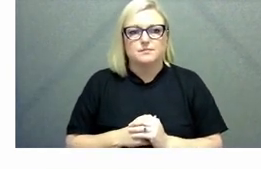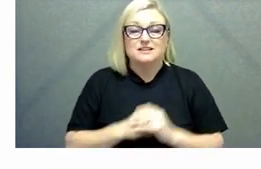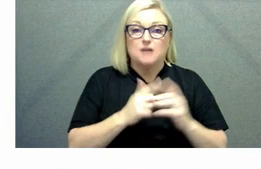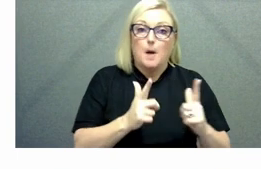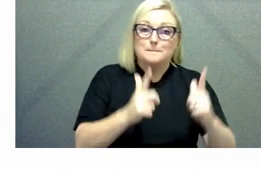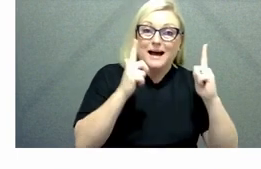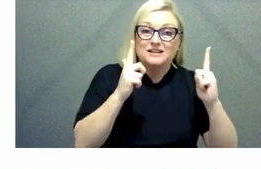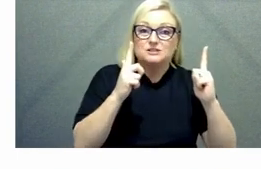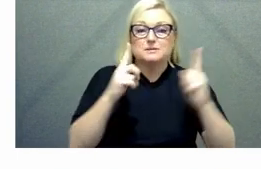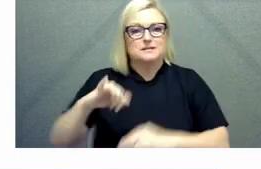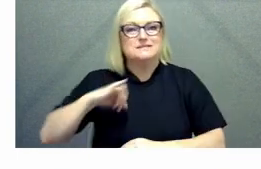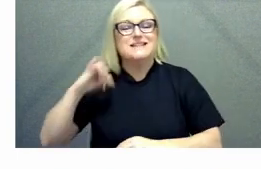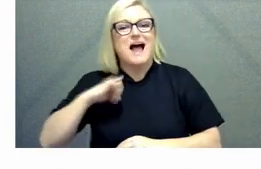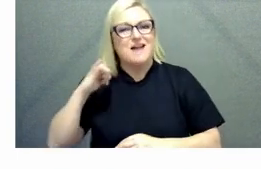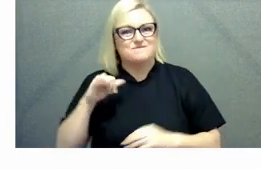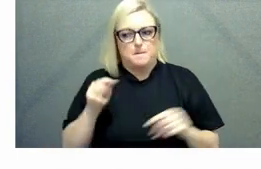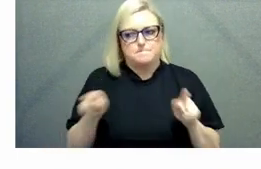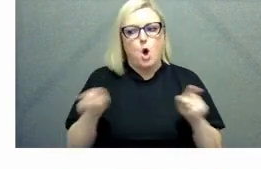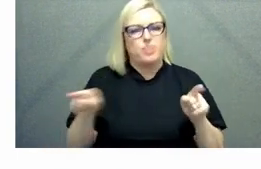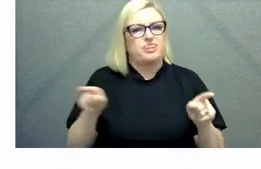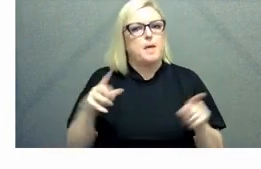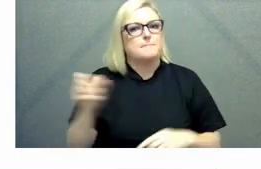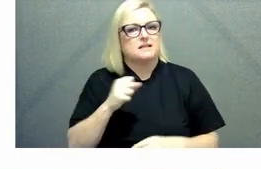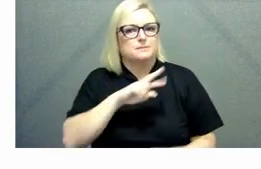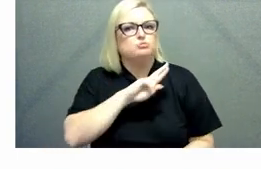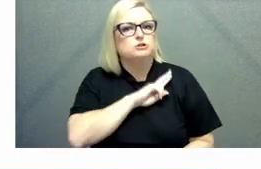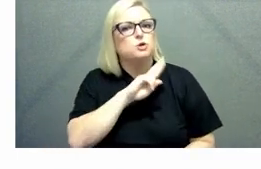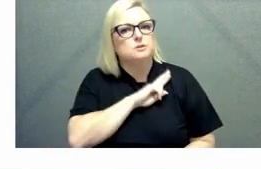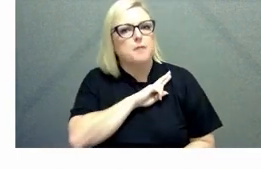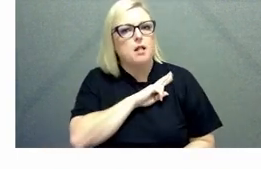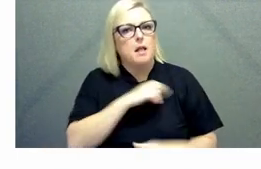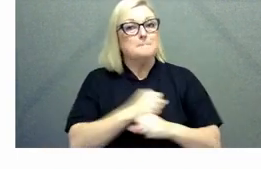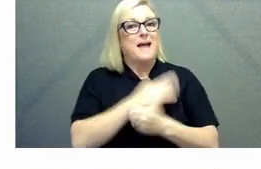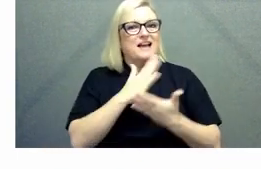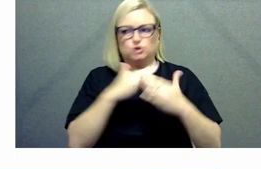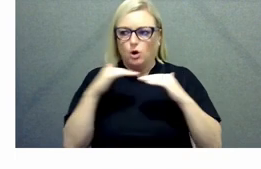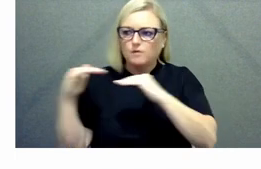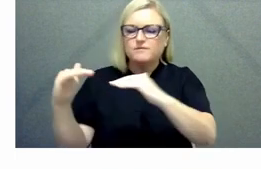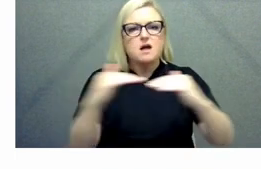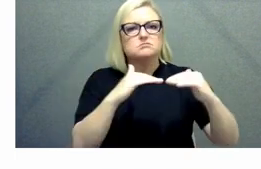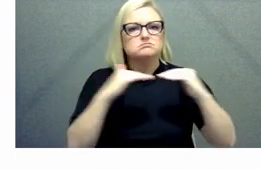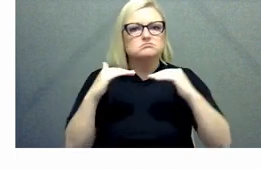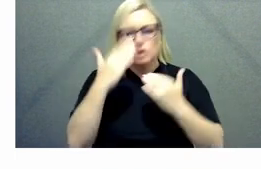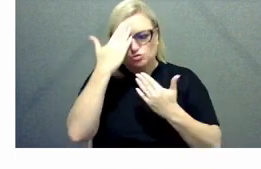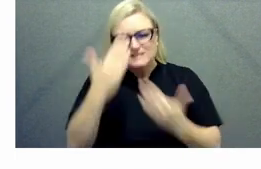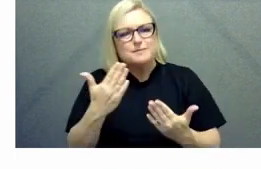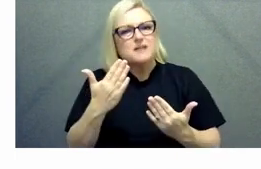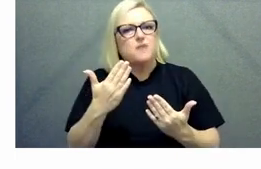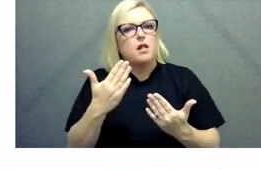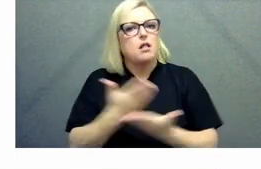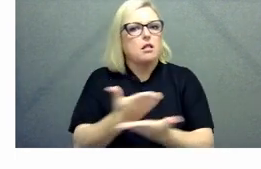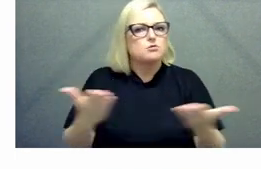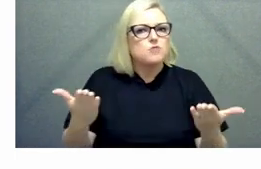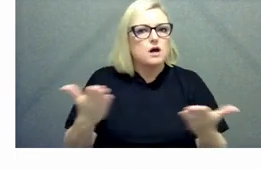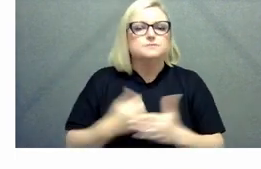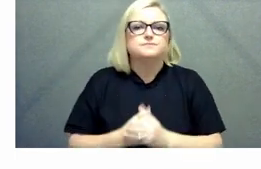up in the way that we want it to be that we all want it to be uh and that uh what's the saying the the the standard you walk